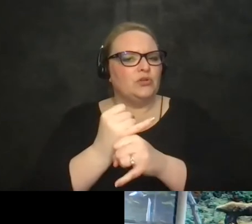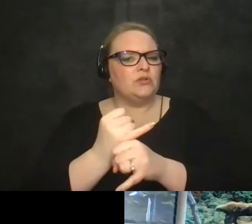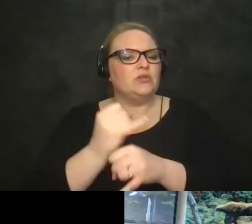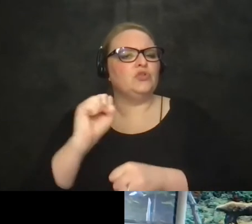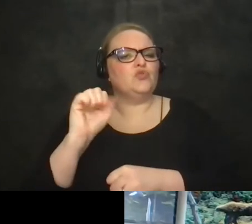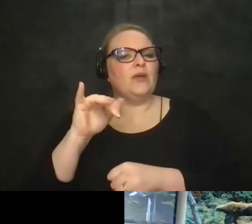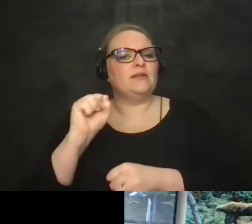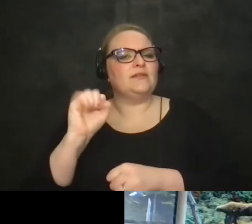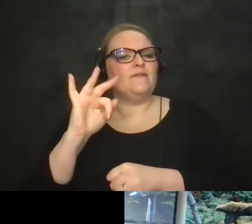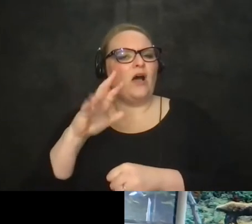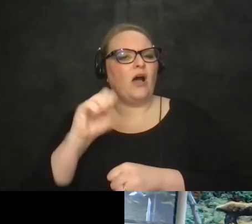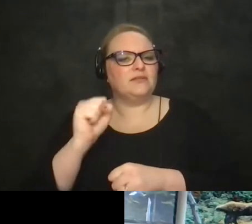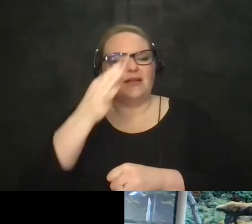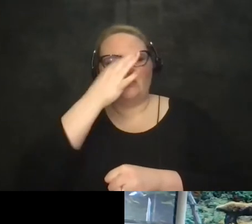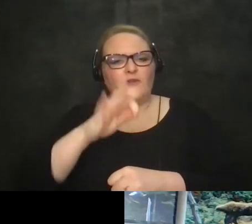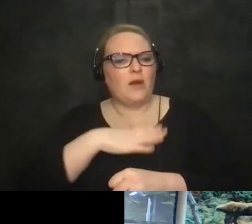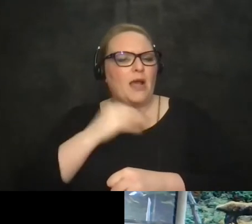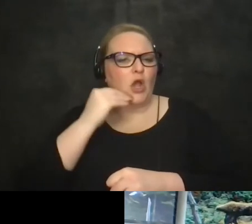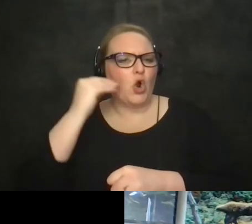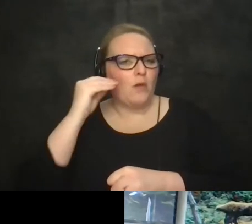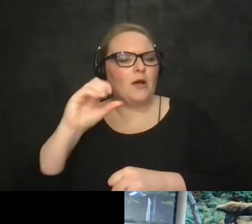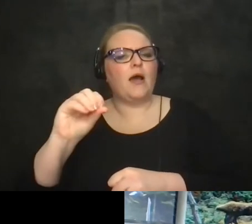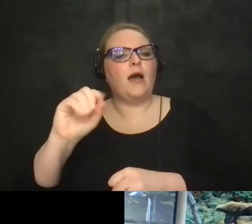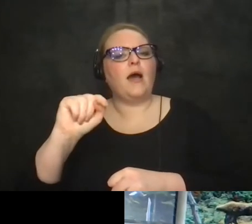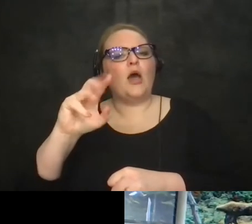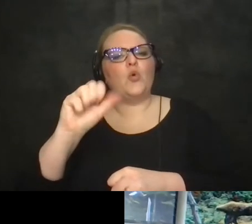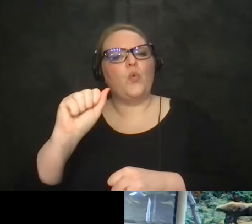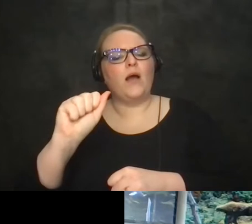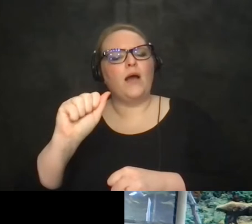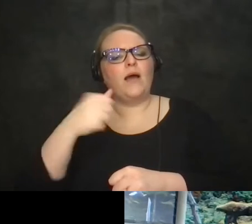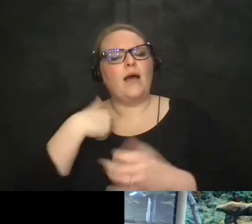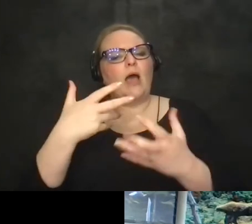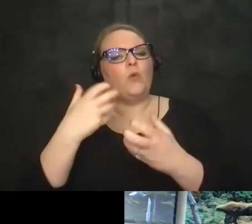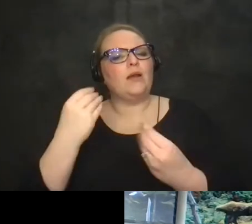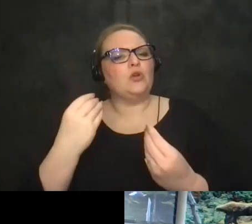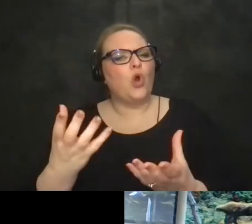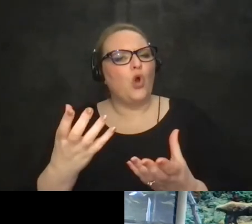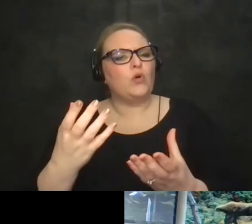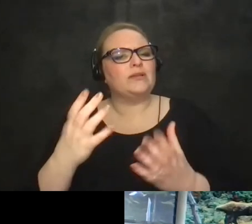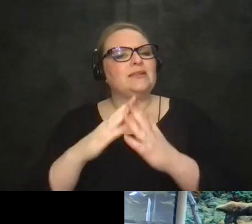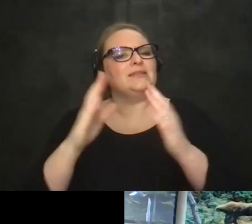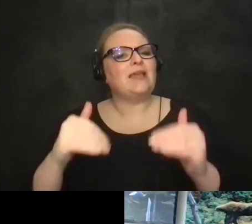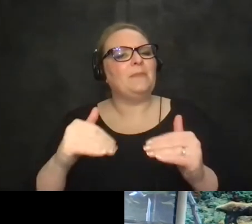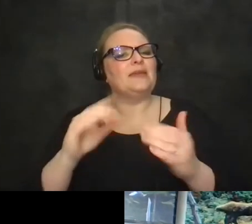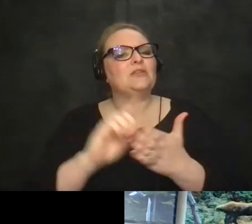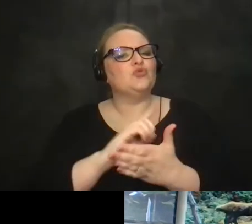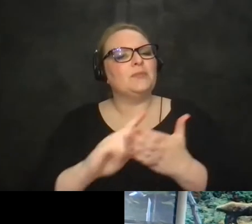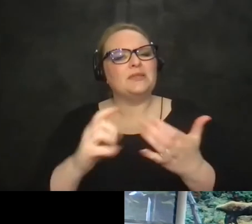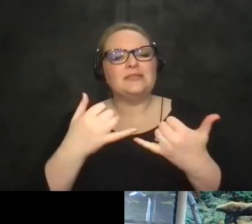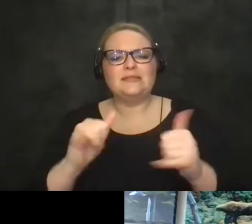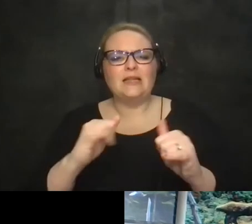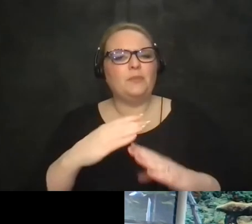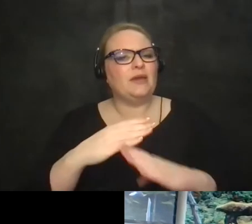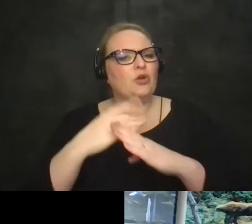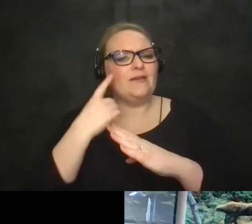short drive from my home here in ottawa and i want to note that uh systemic discrimination remains a critical barrier to the